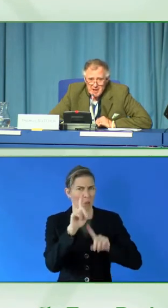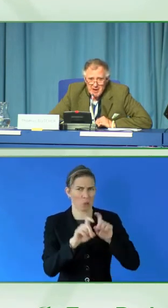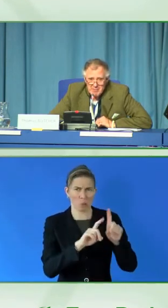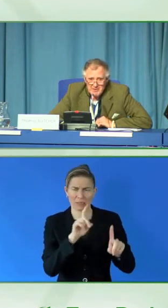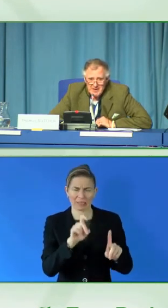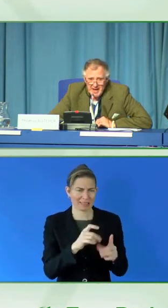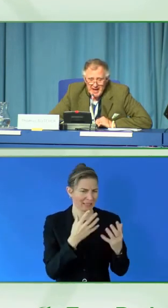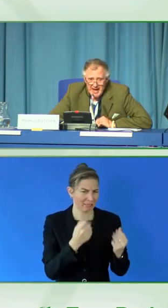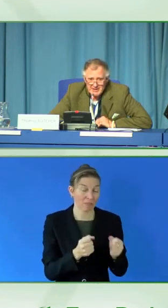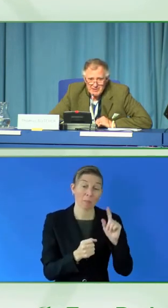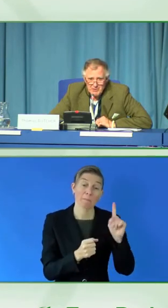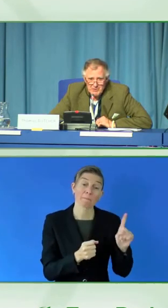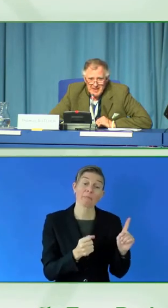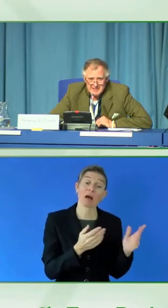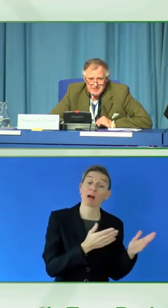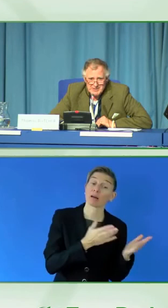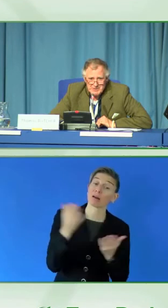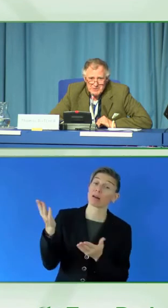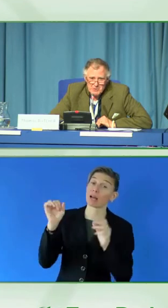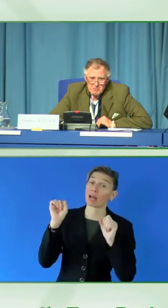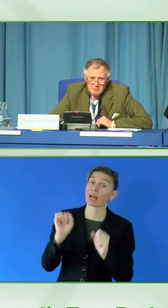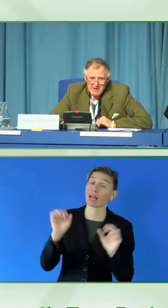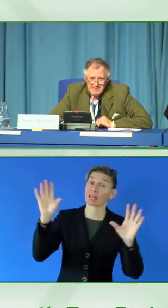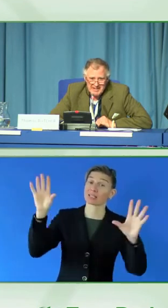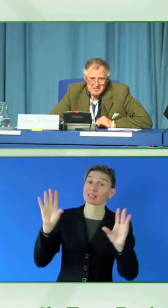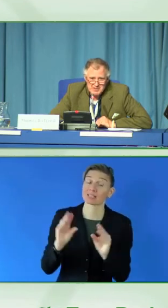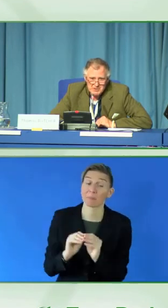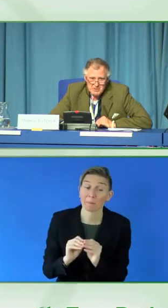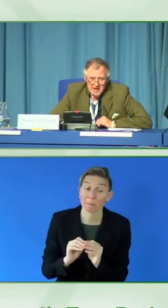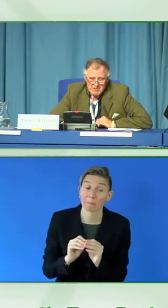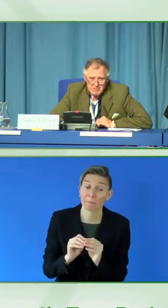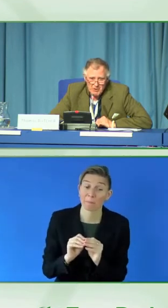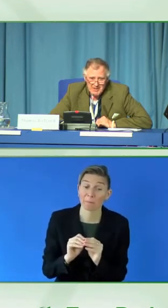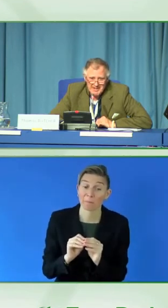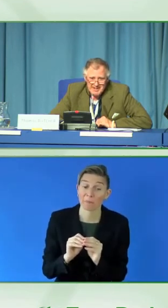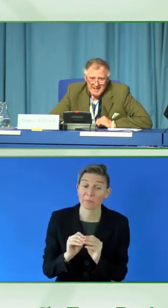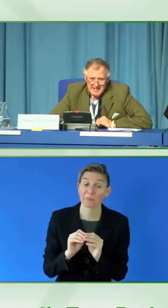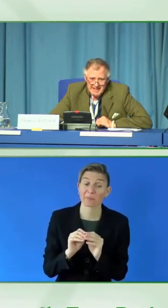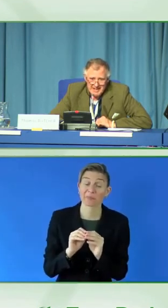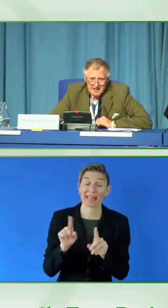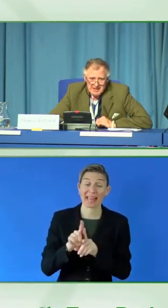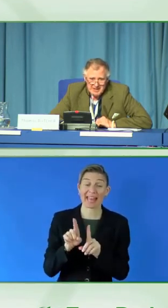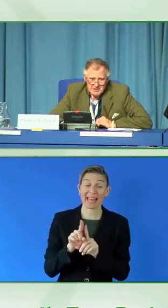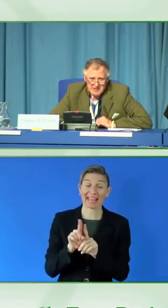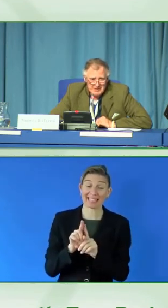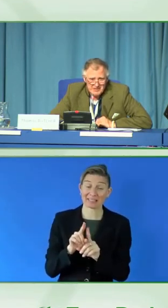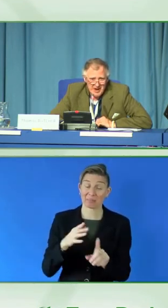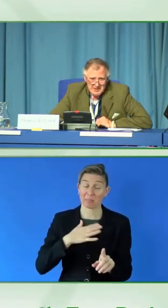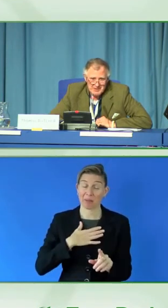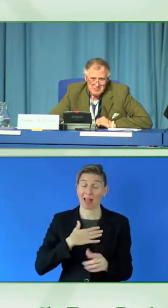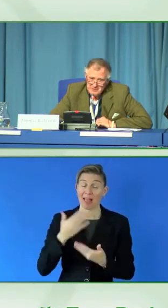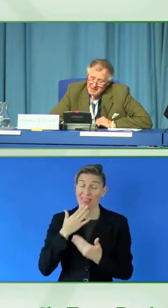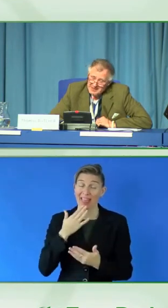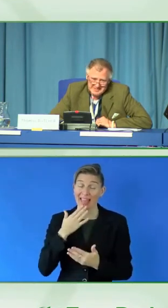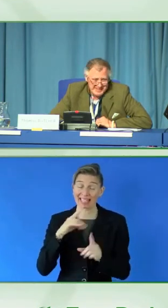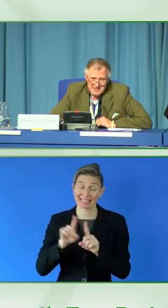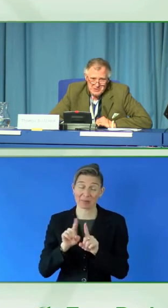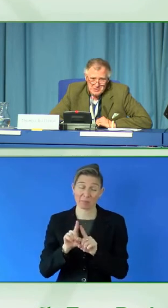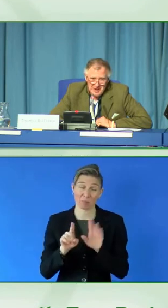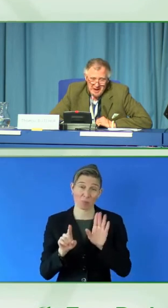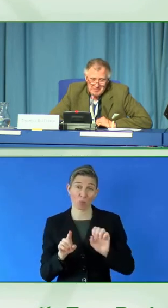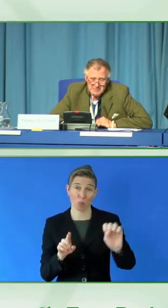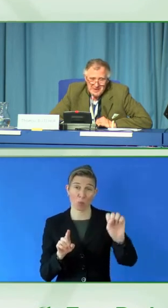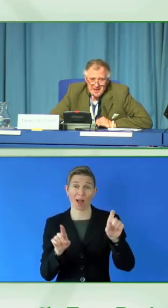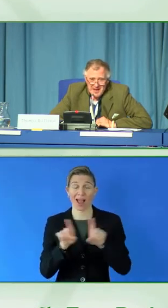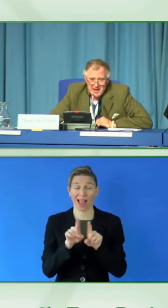sum up and, uh, add your thanks to my thanks to everybody here, including the signers, but I'll